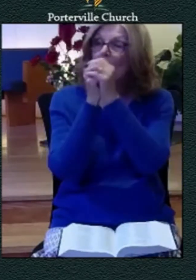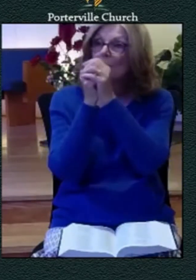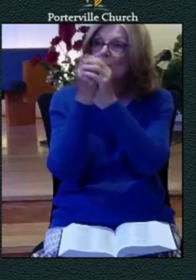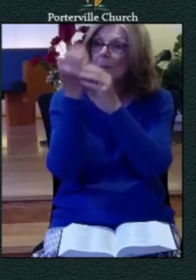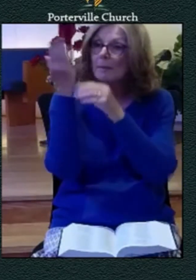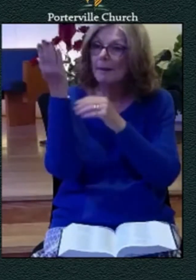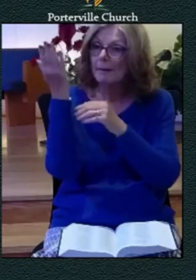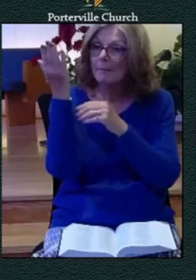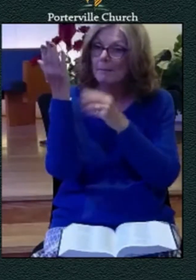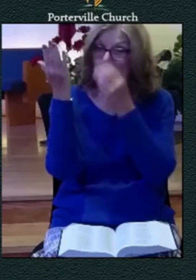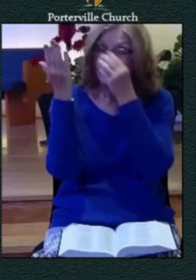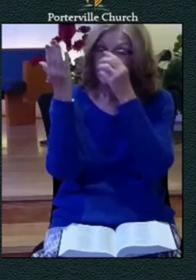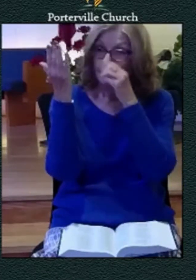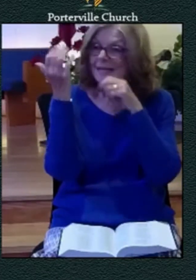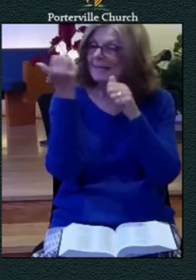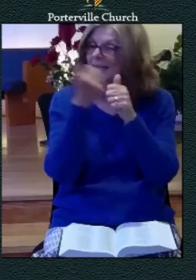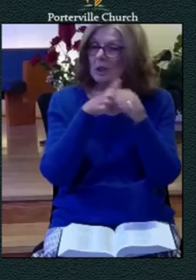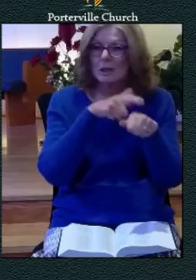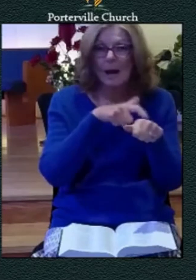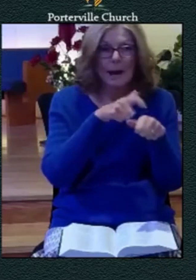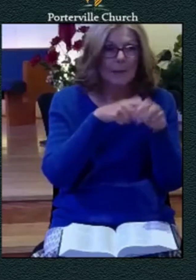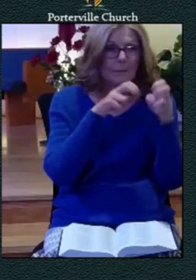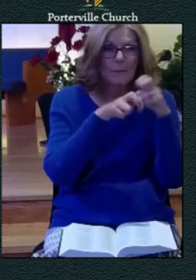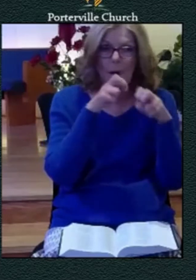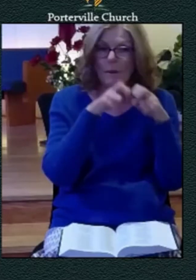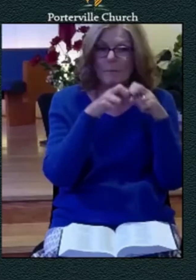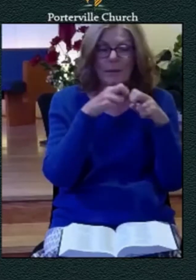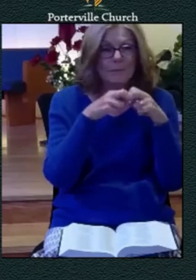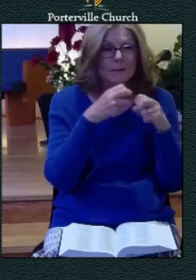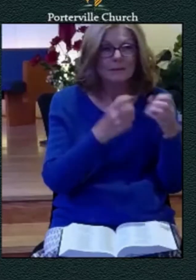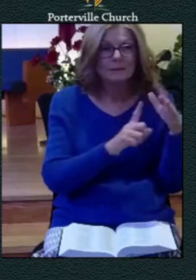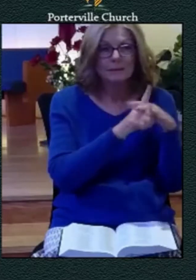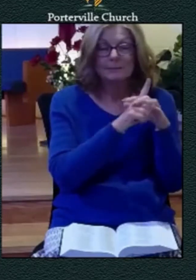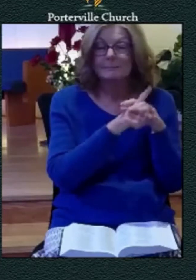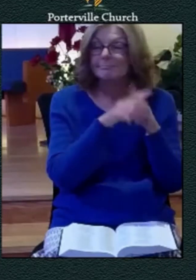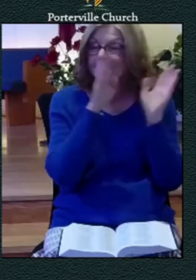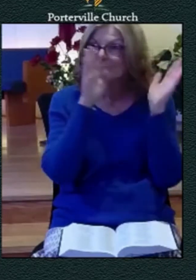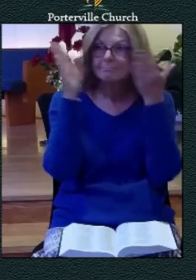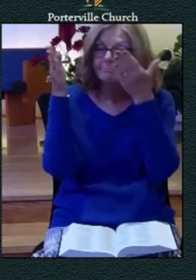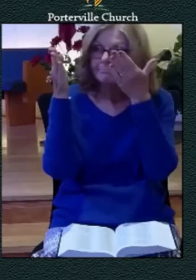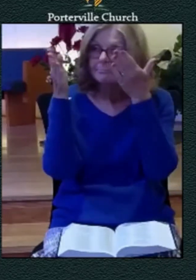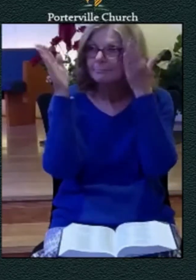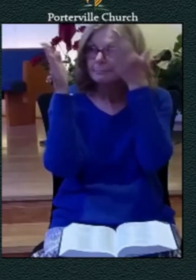him preoccupy yourself with him and not your troubles